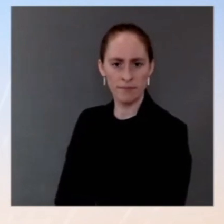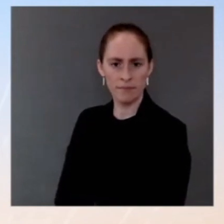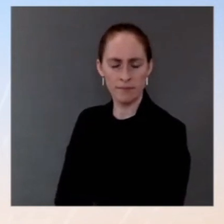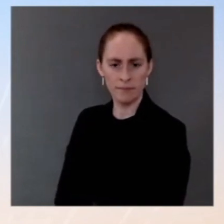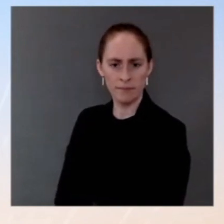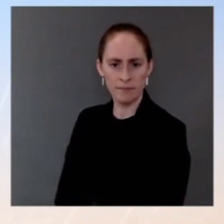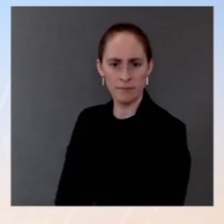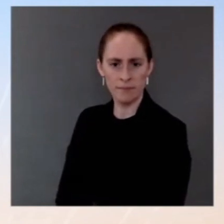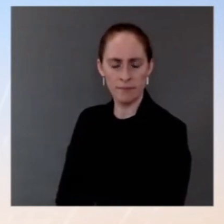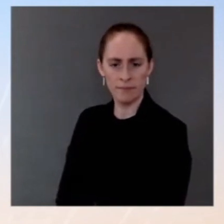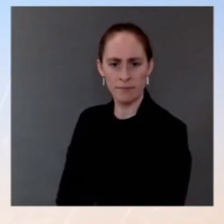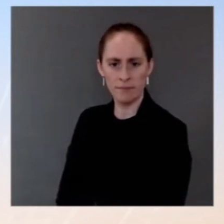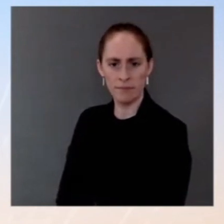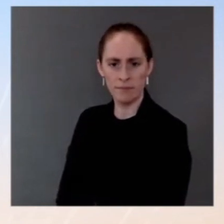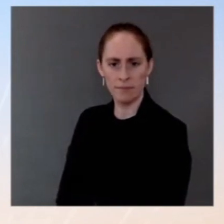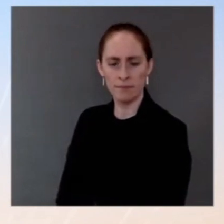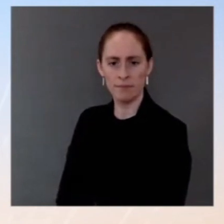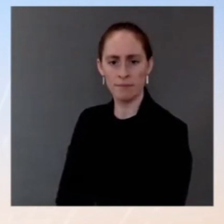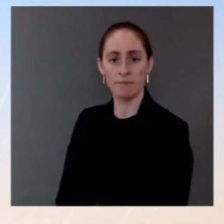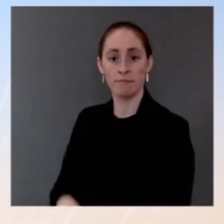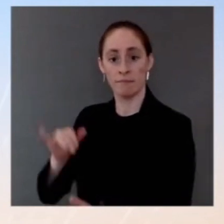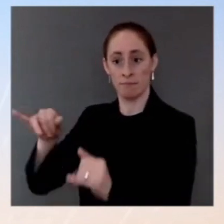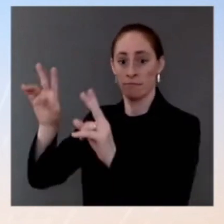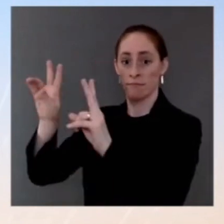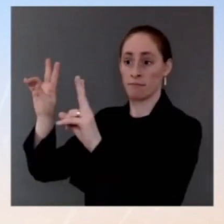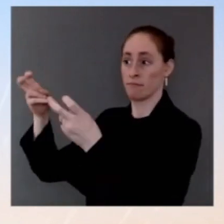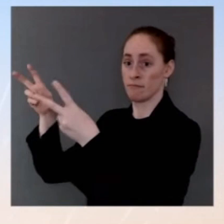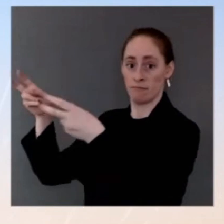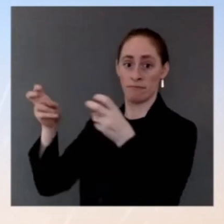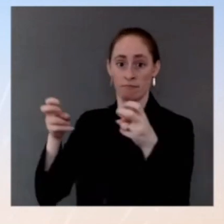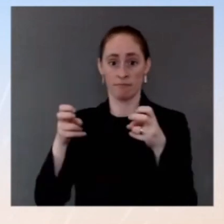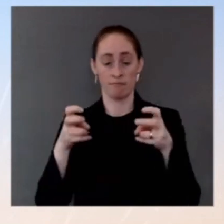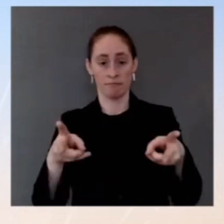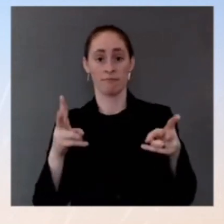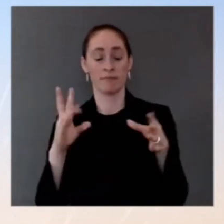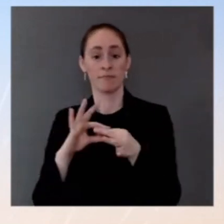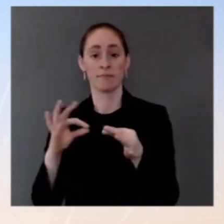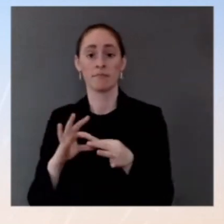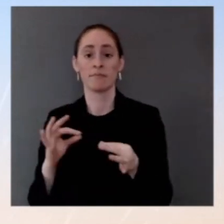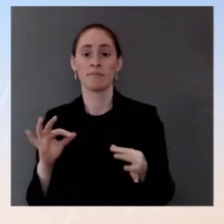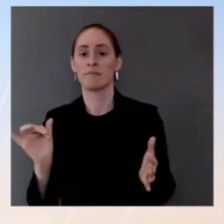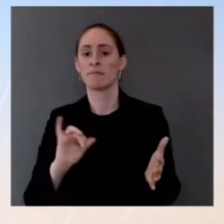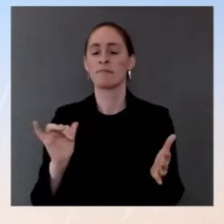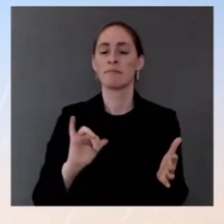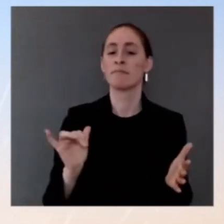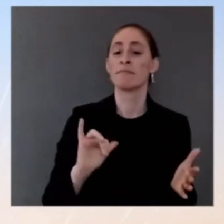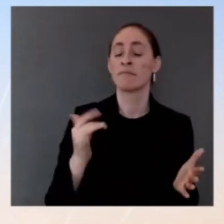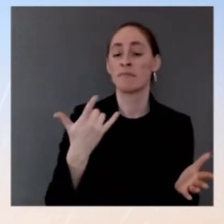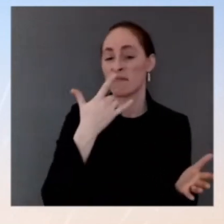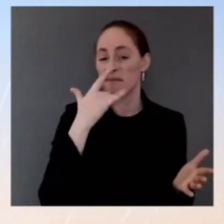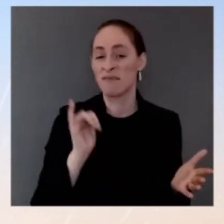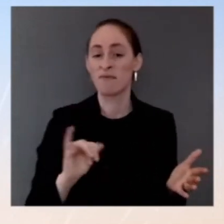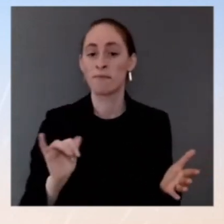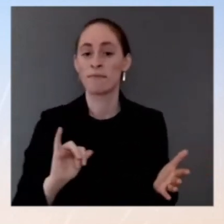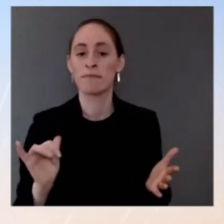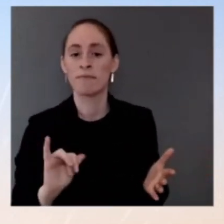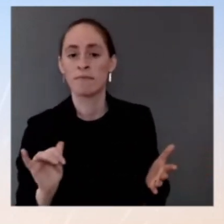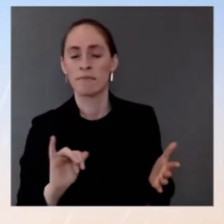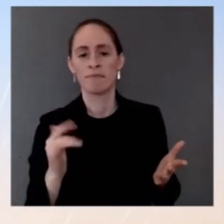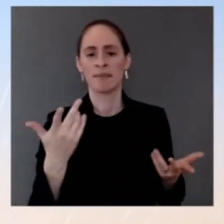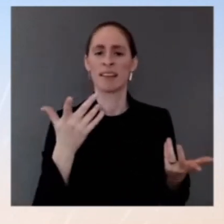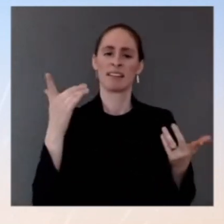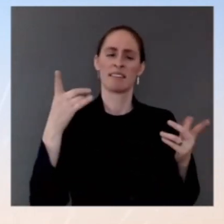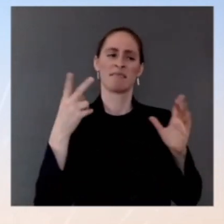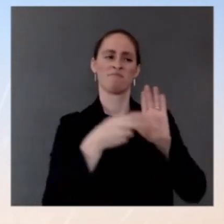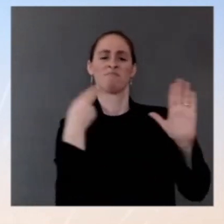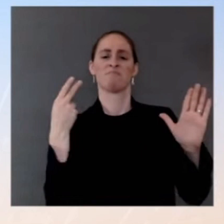Since the guilty verdict, are there any lessons learned here on rushing to judgment when a crime is alleged? I think there are lessons learned